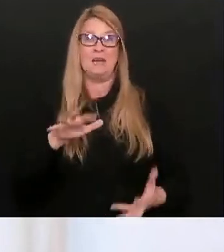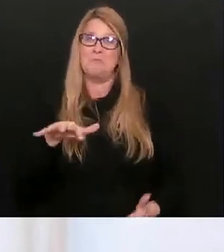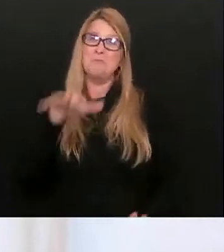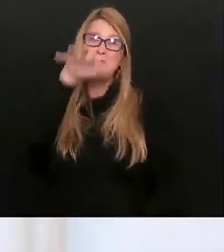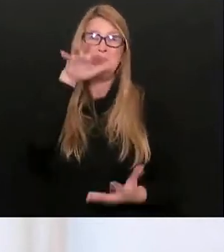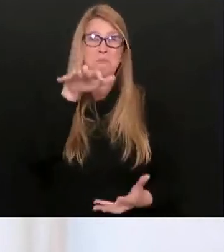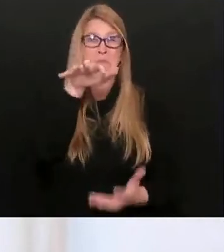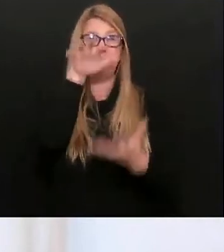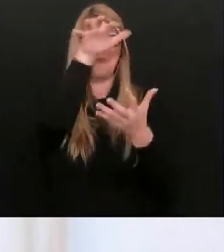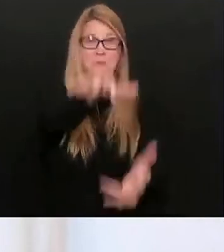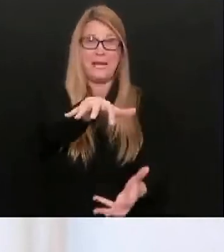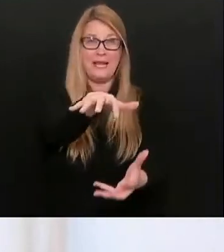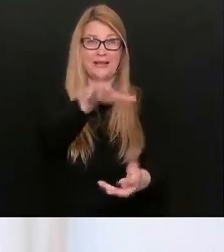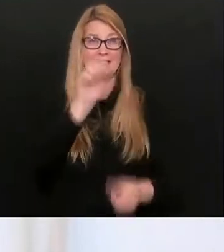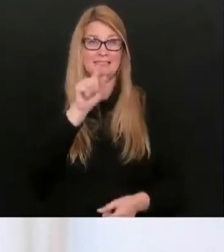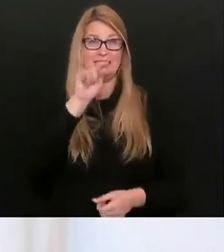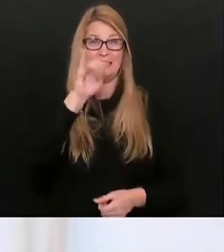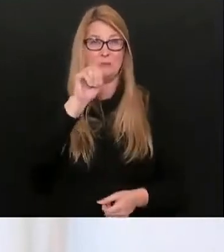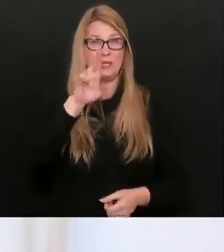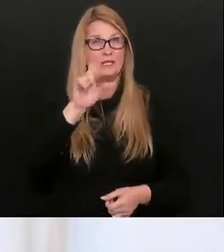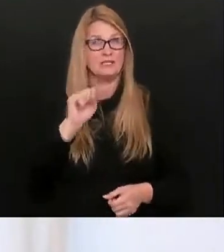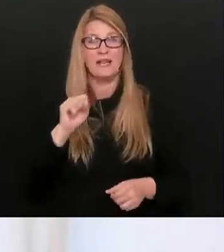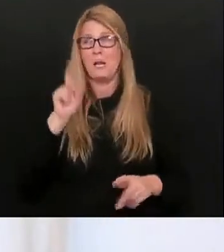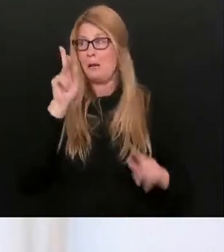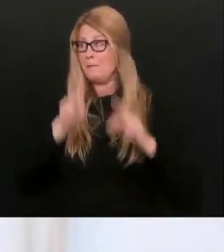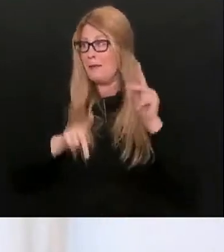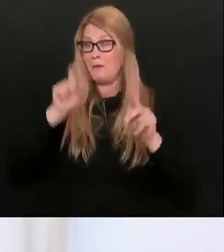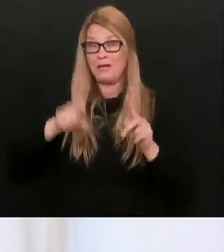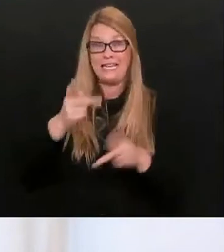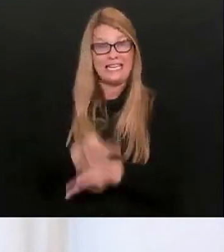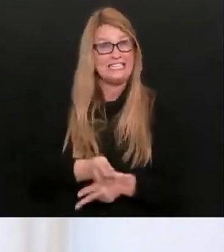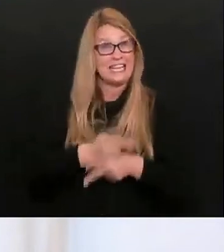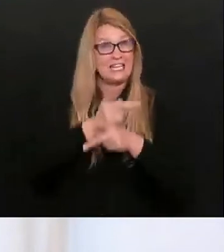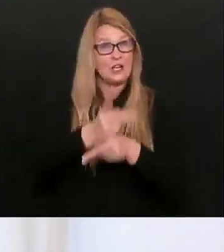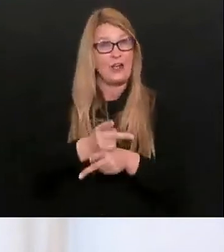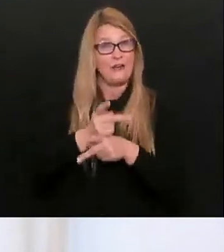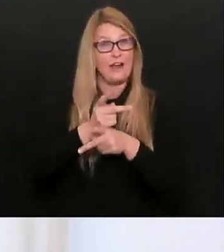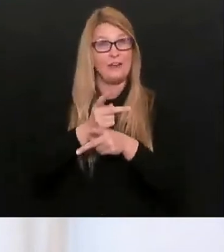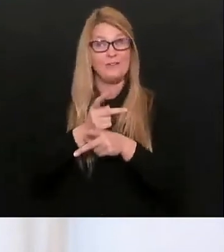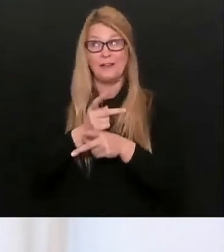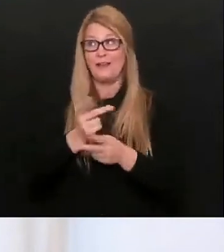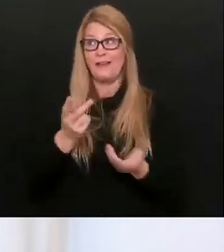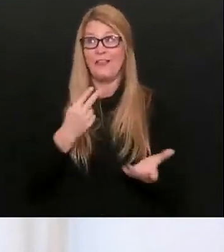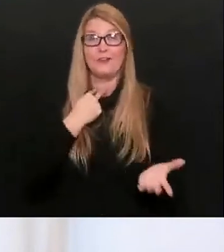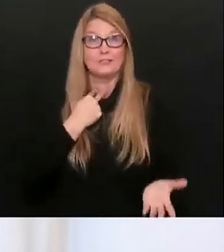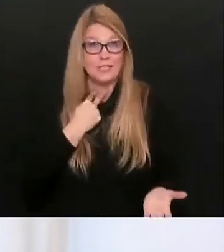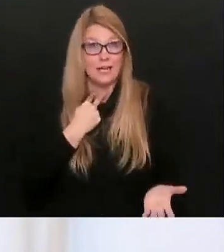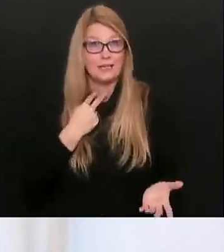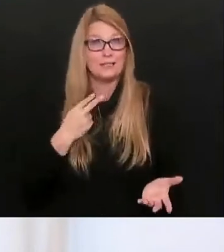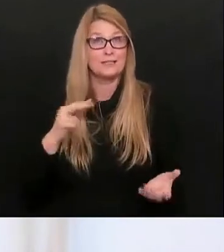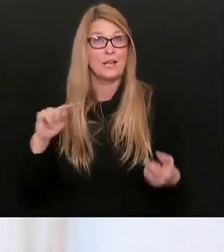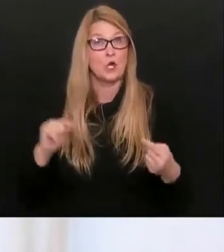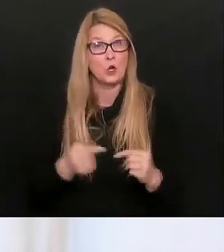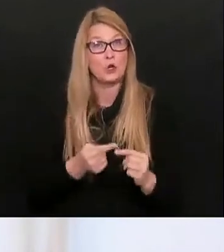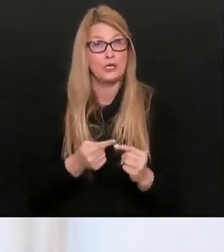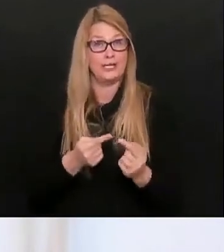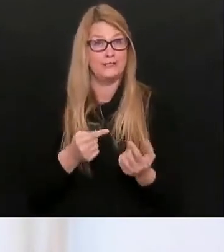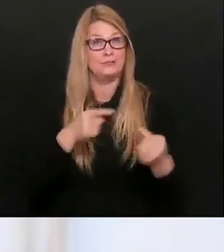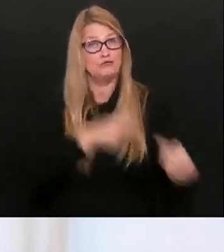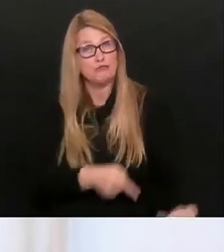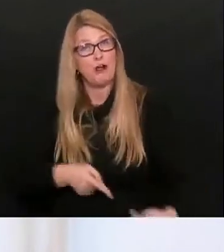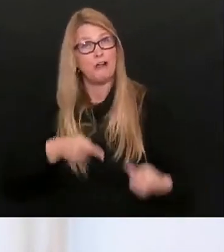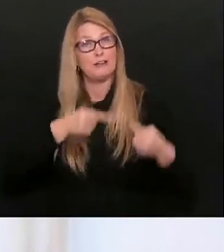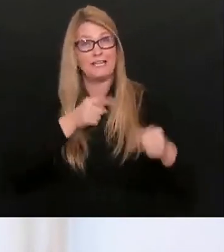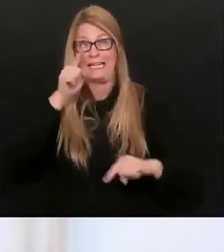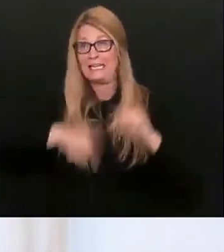We've got to take care of people that are still out there by no fault of their own that are really hurting. Whether they can't pay